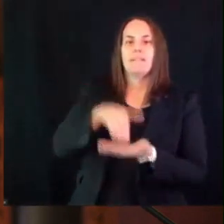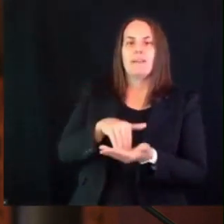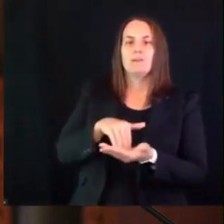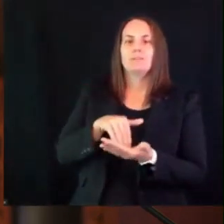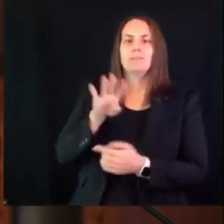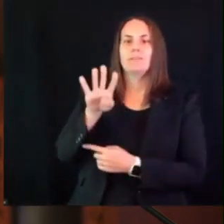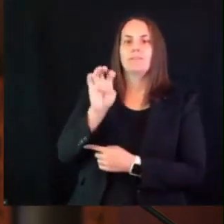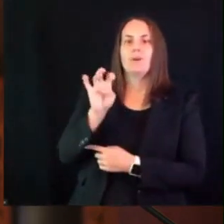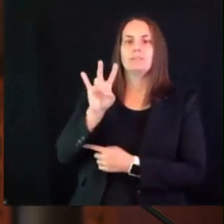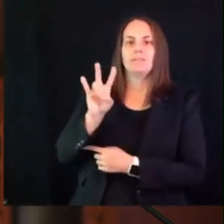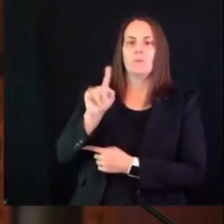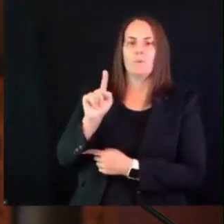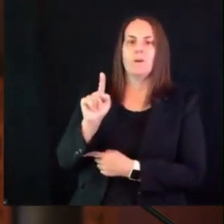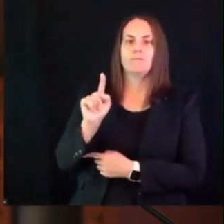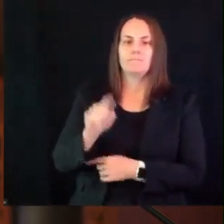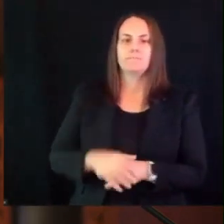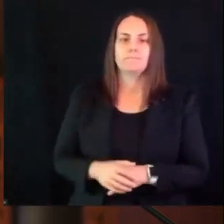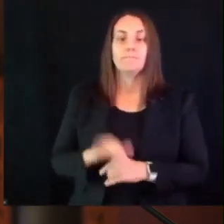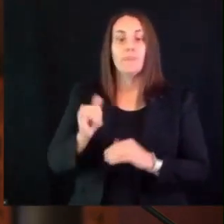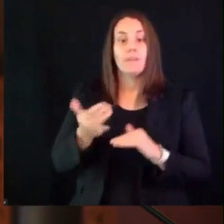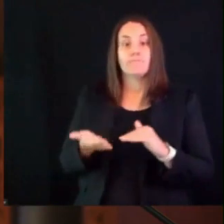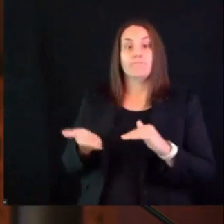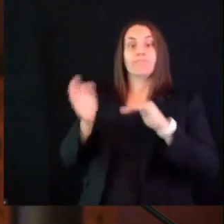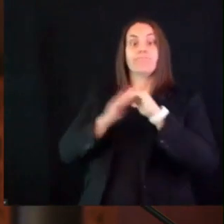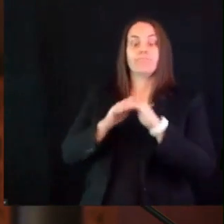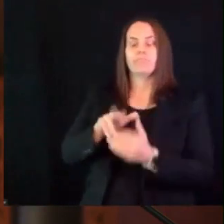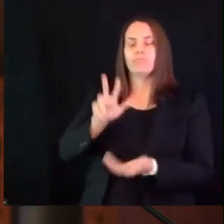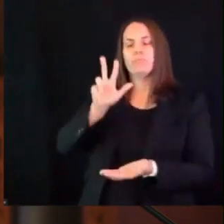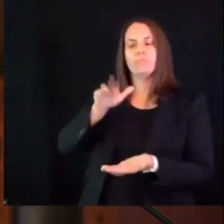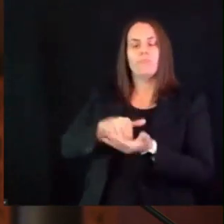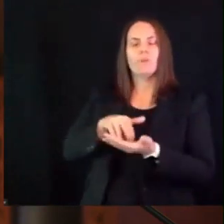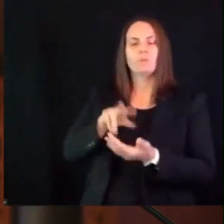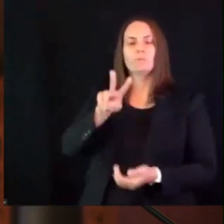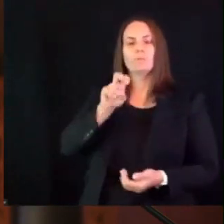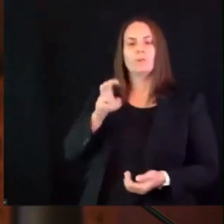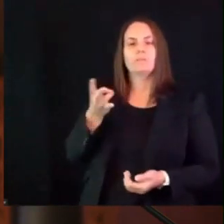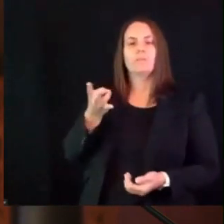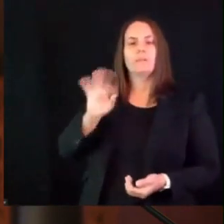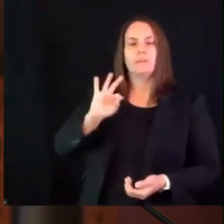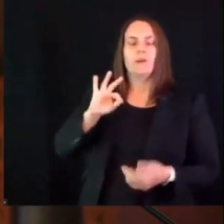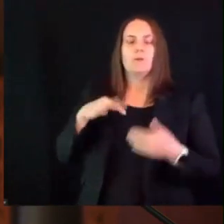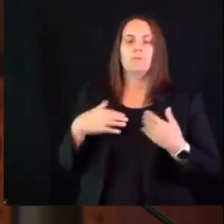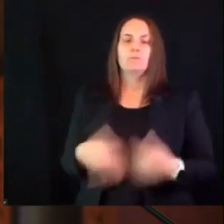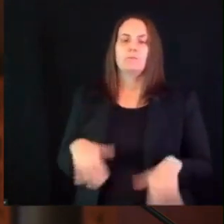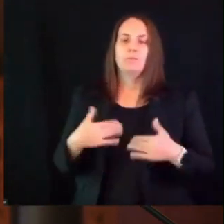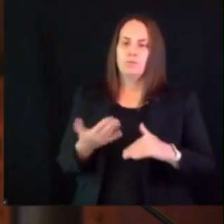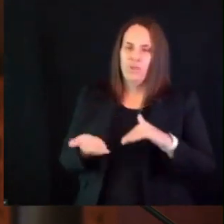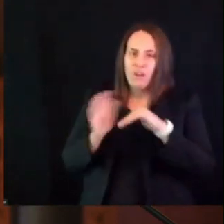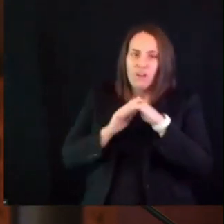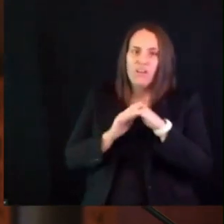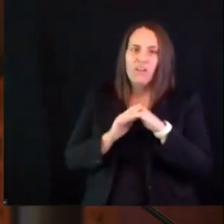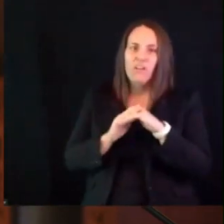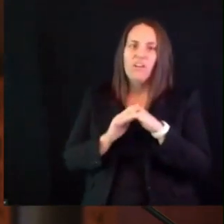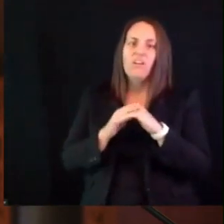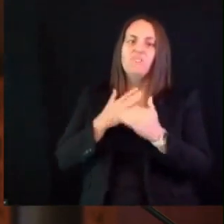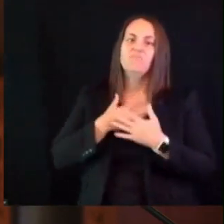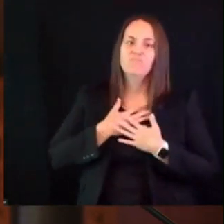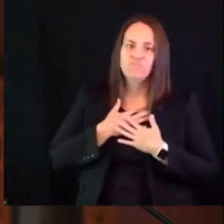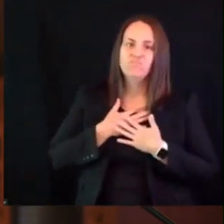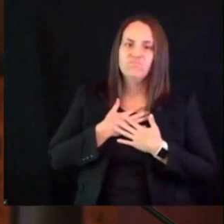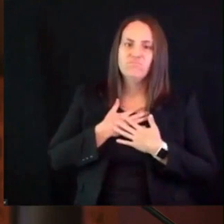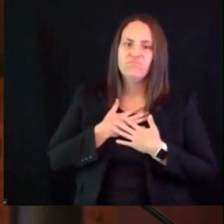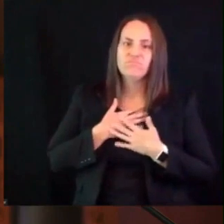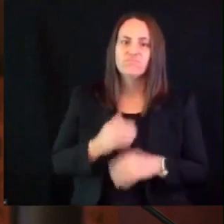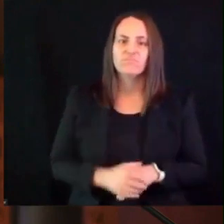cases cases is 2727 which is up from 1141 one month